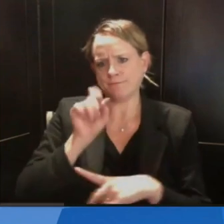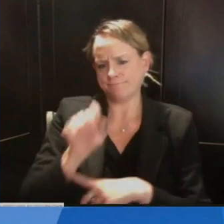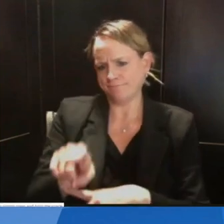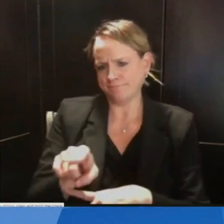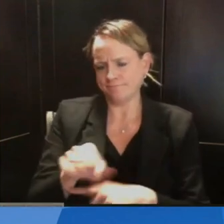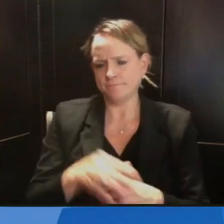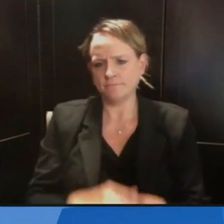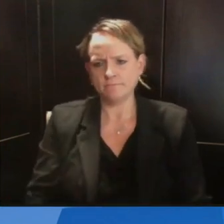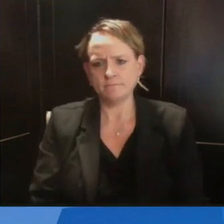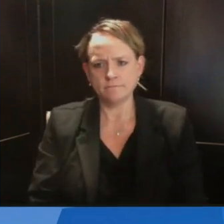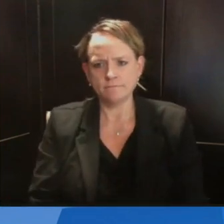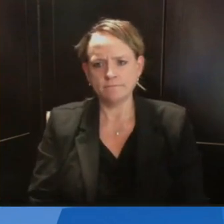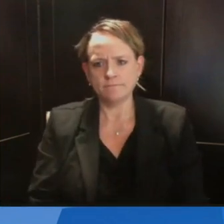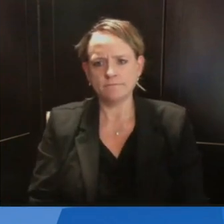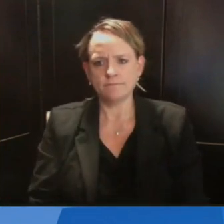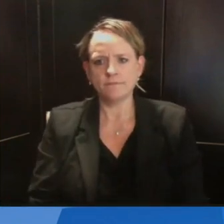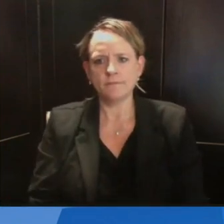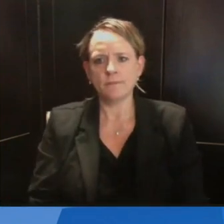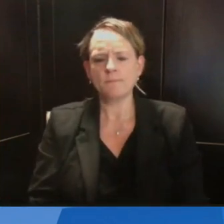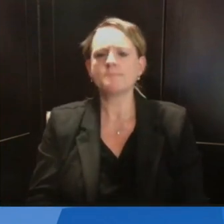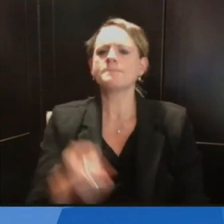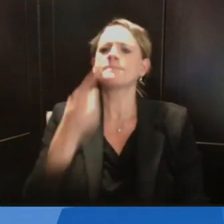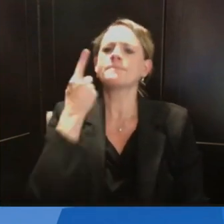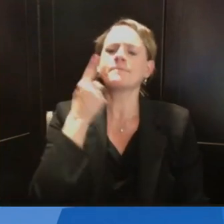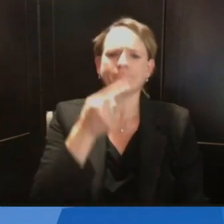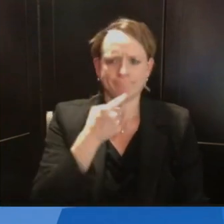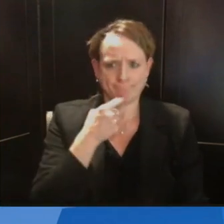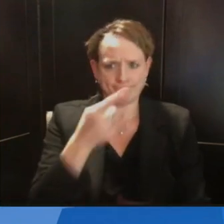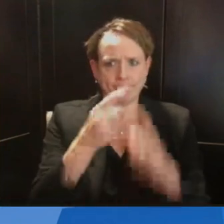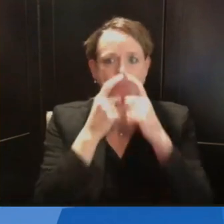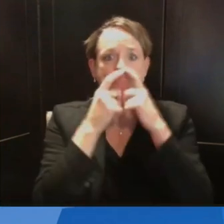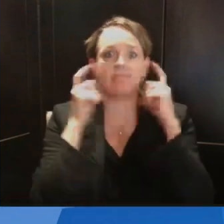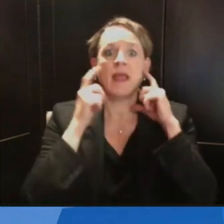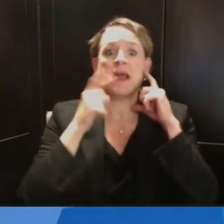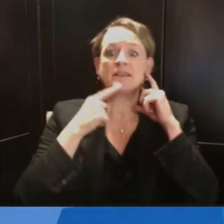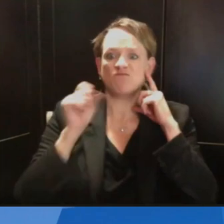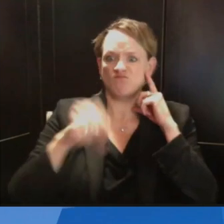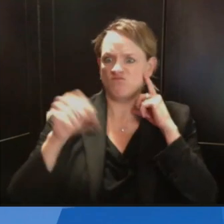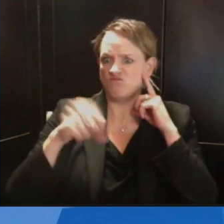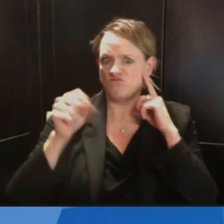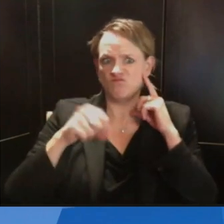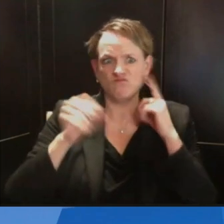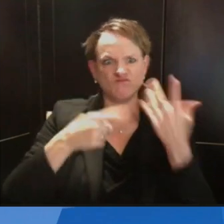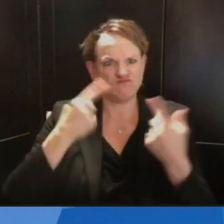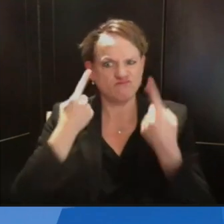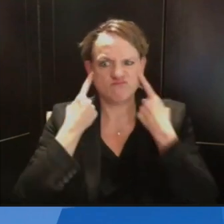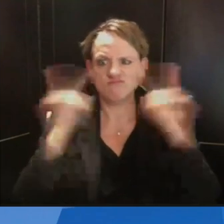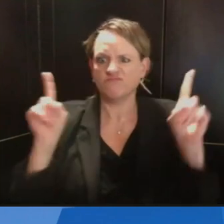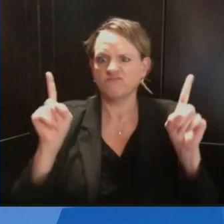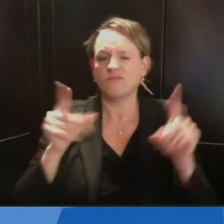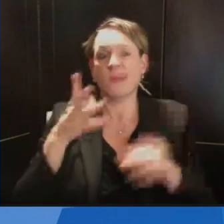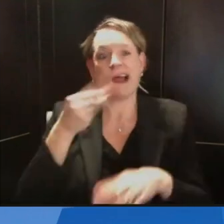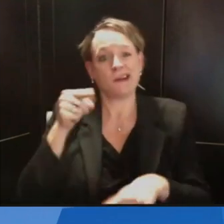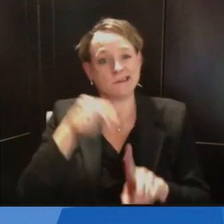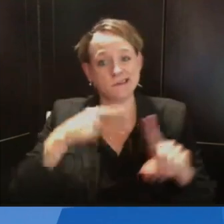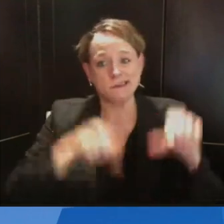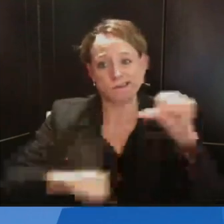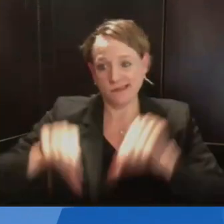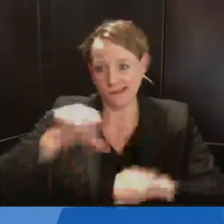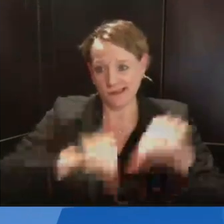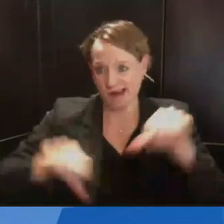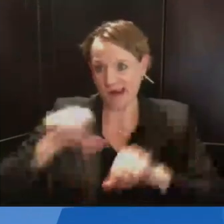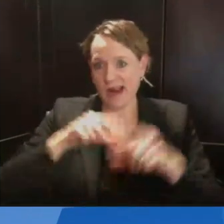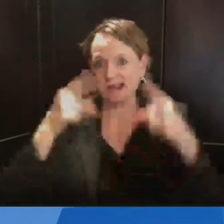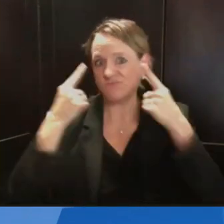working, science shows it, but people in Wisconsin are not taking it seriously. So how do